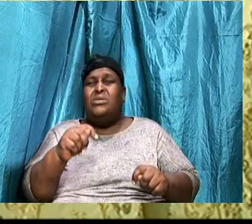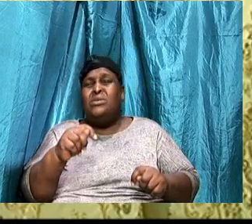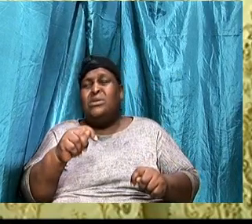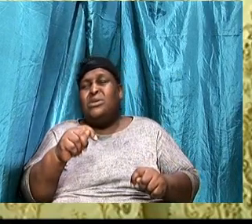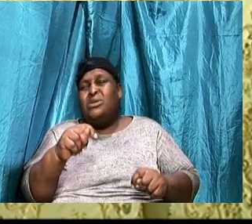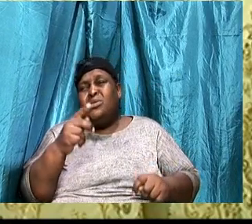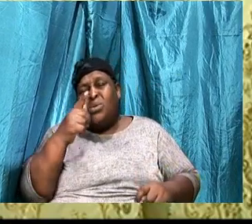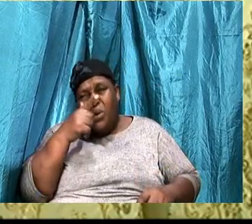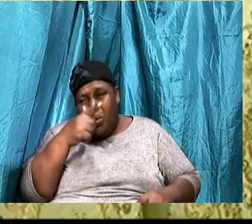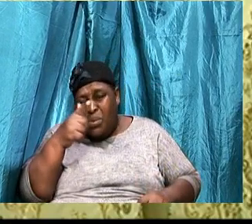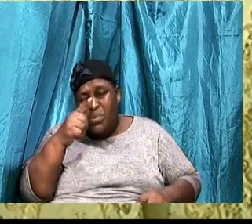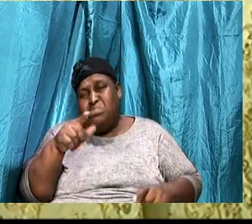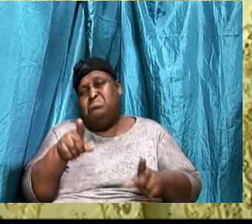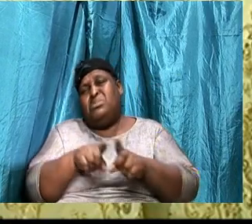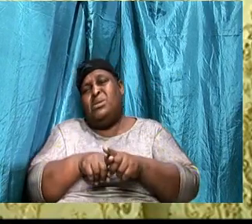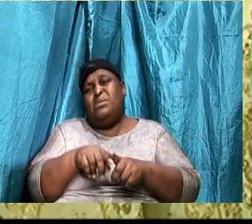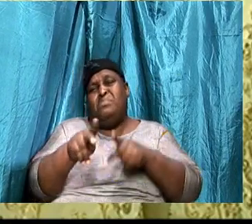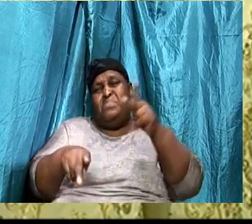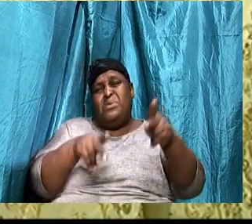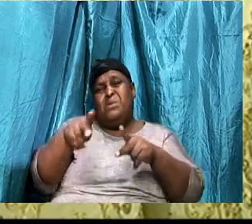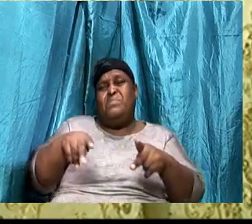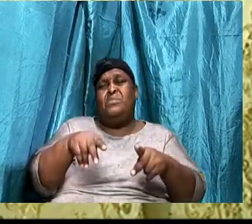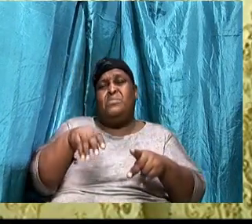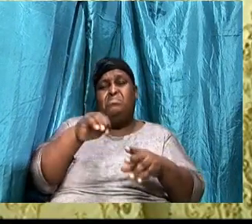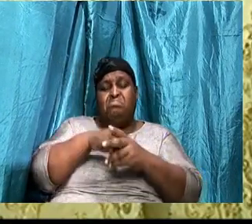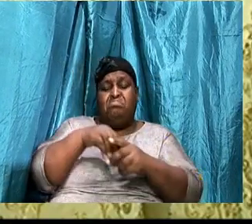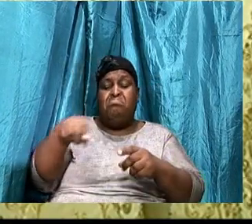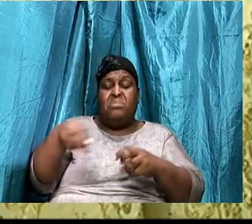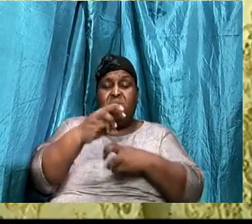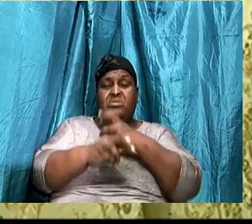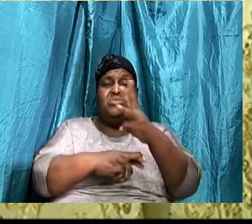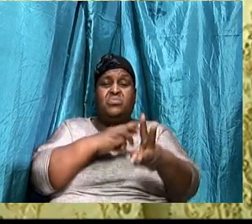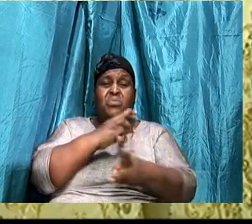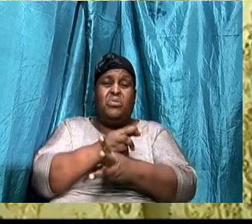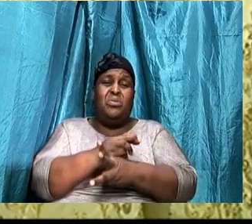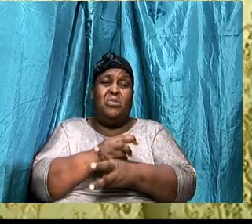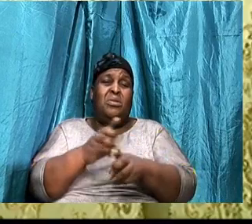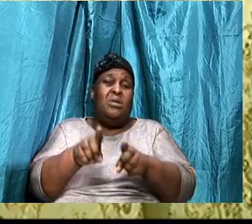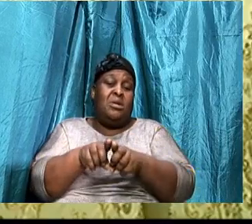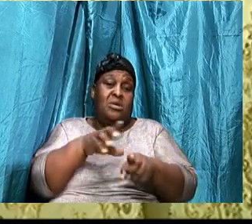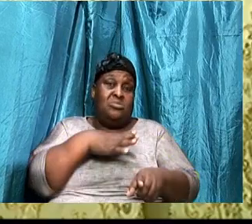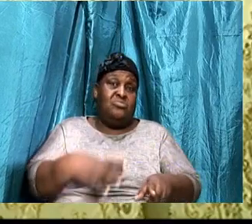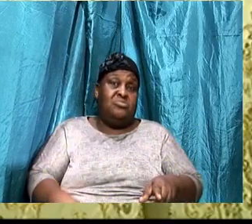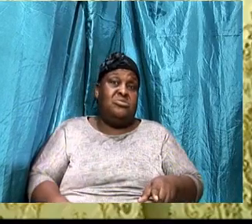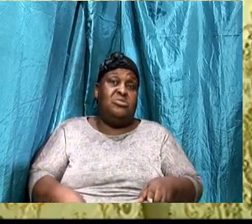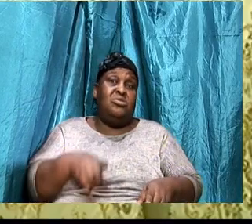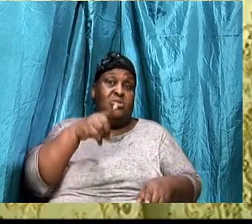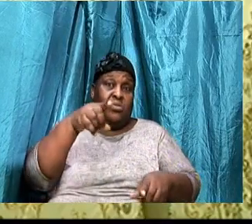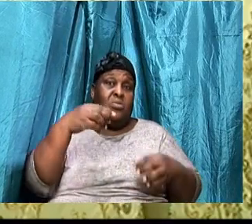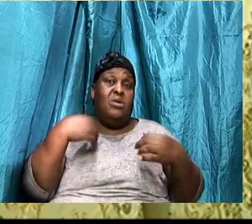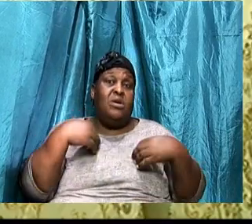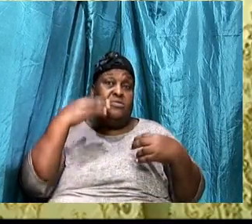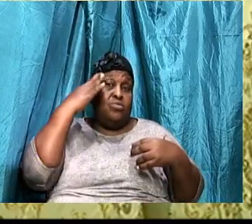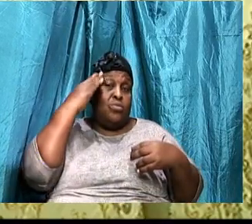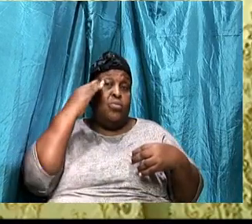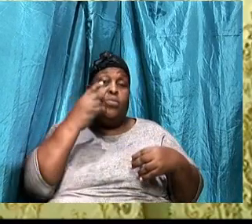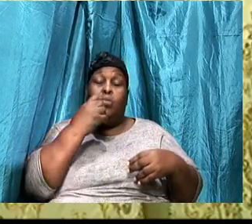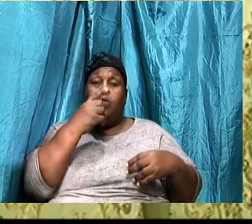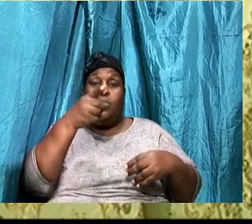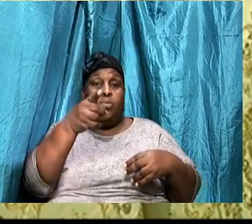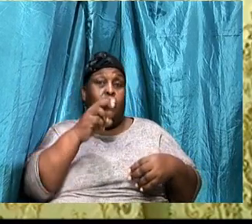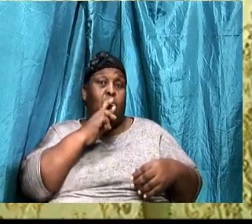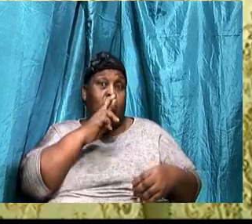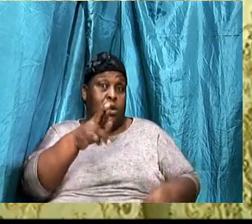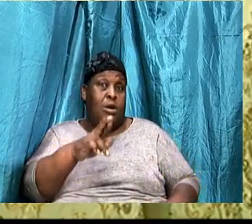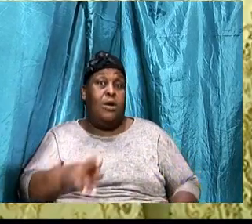the world. You have got to know who you are. And I said last week that if I should